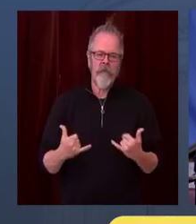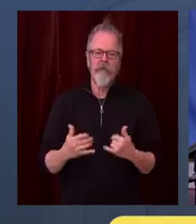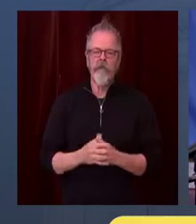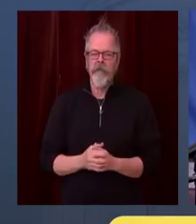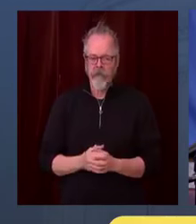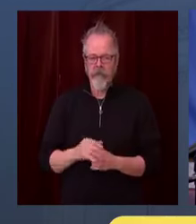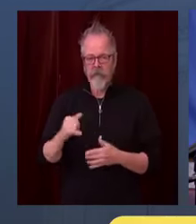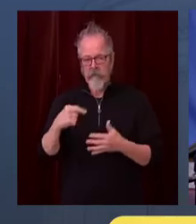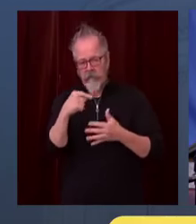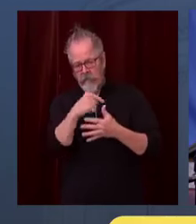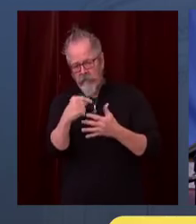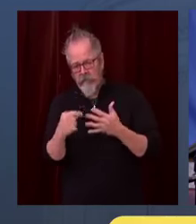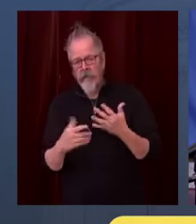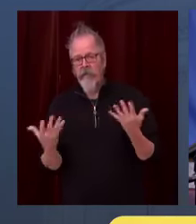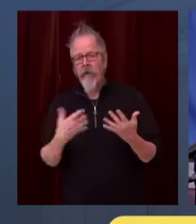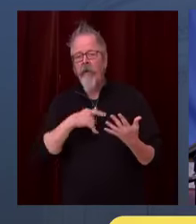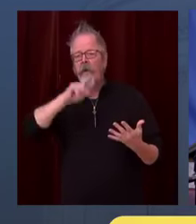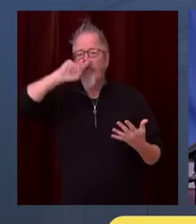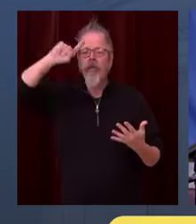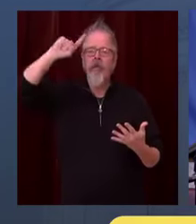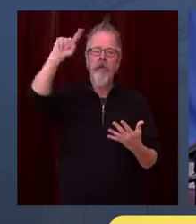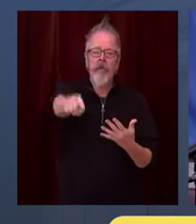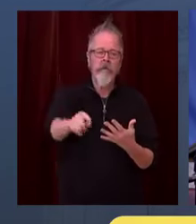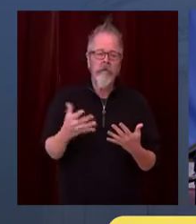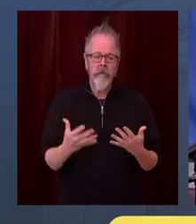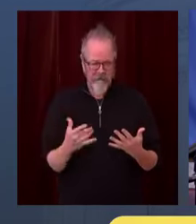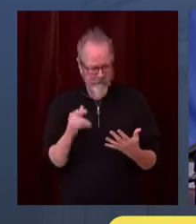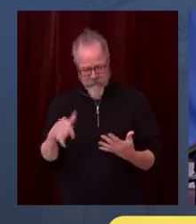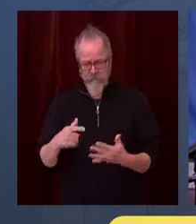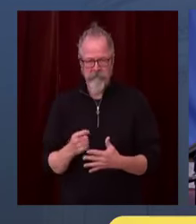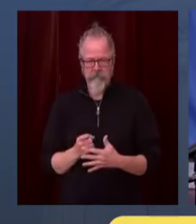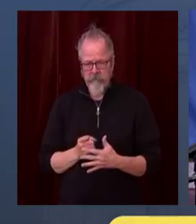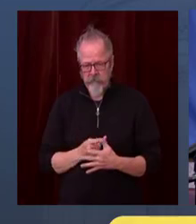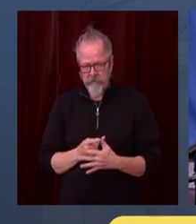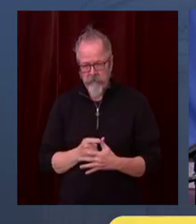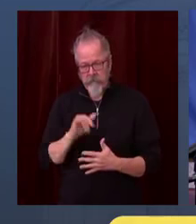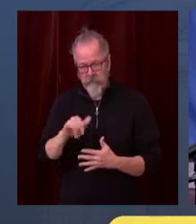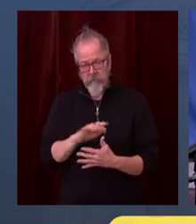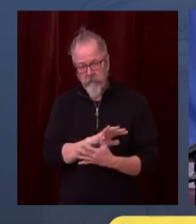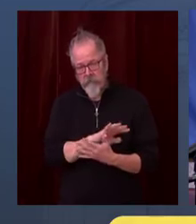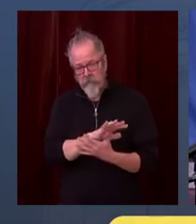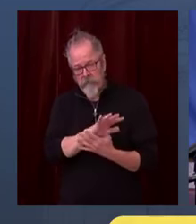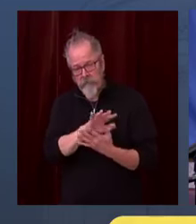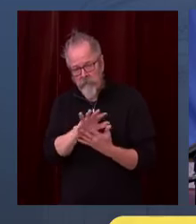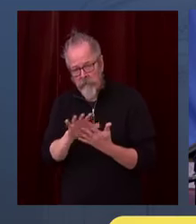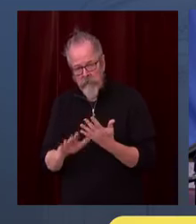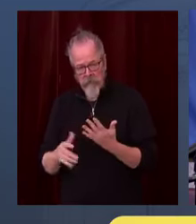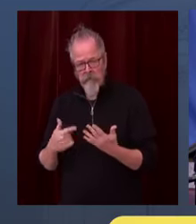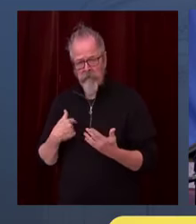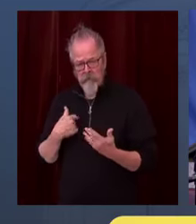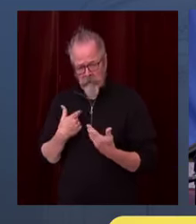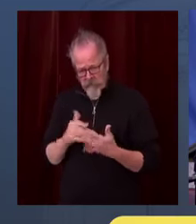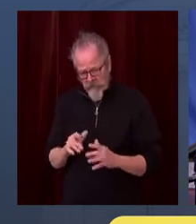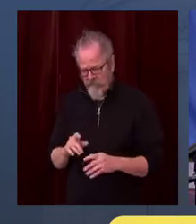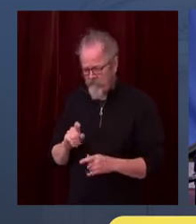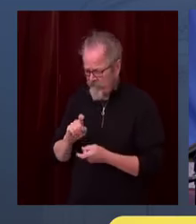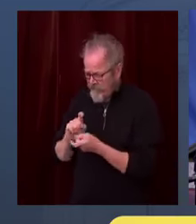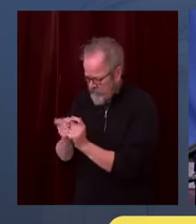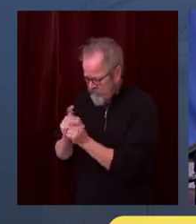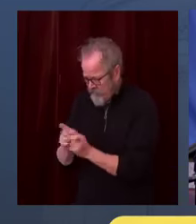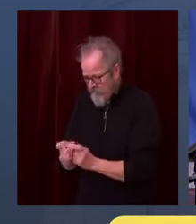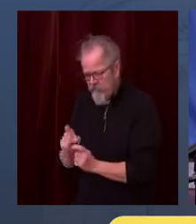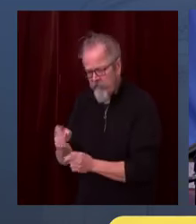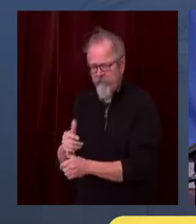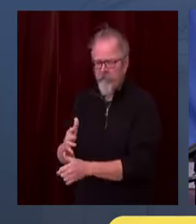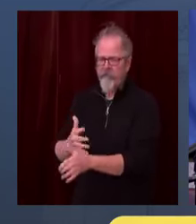a series of measures that will give us reasonable hope that the success we enjoyed last spring can be replicated